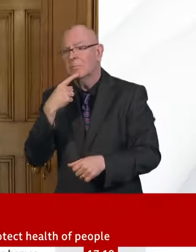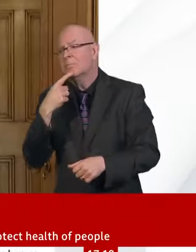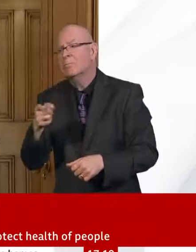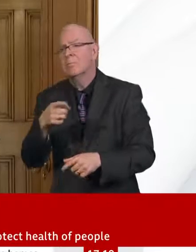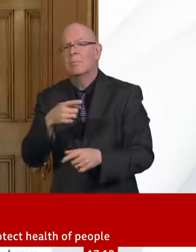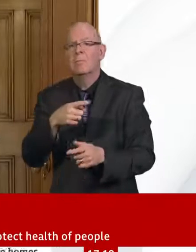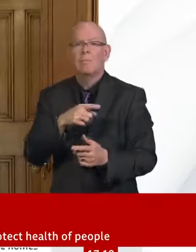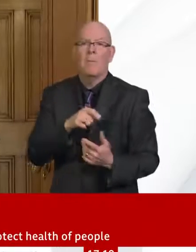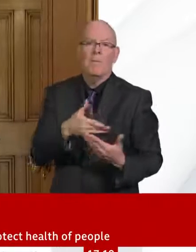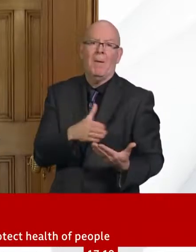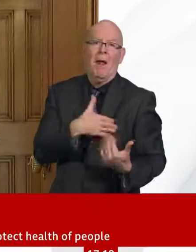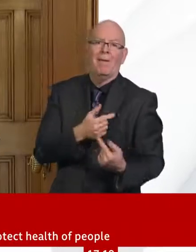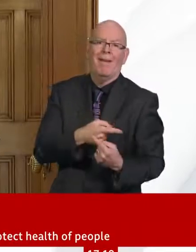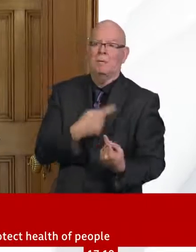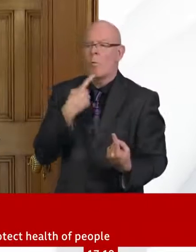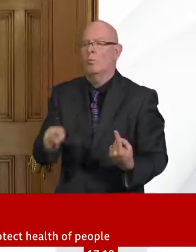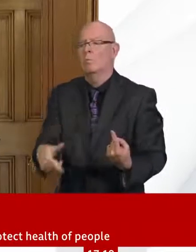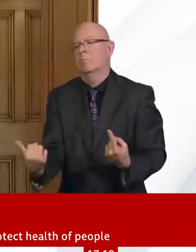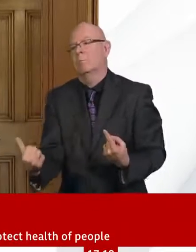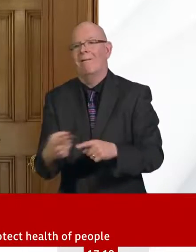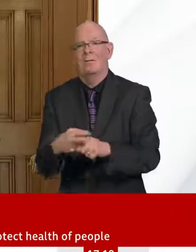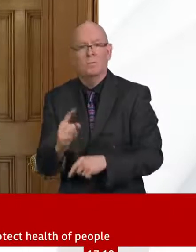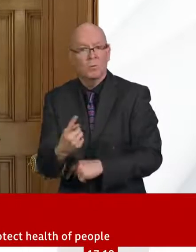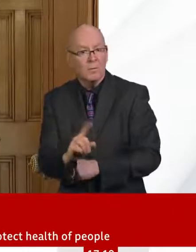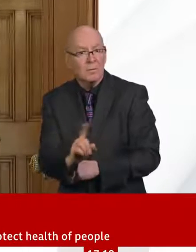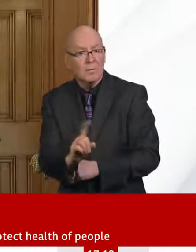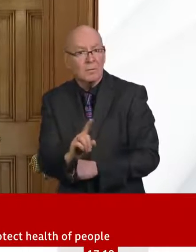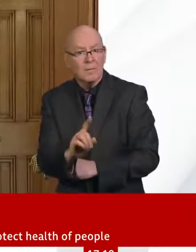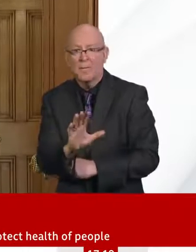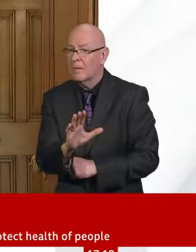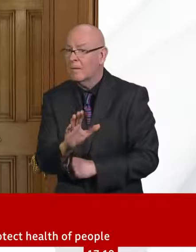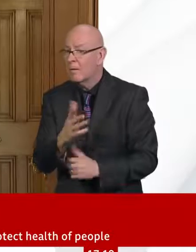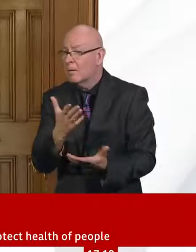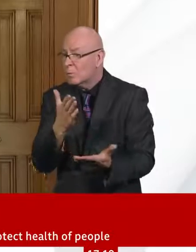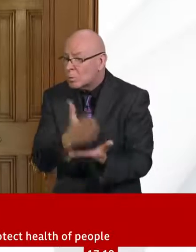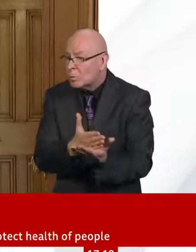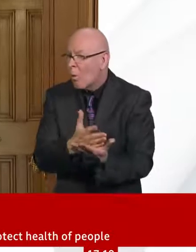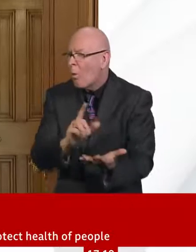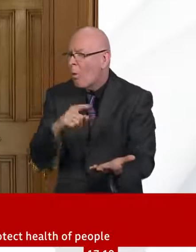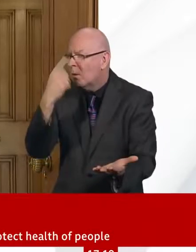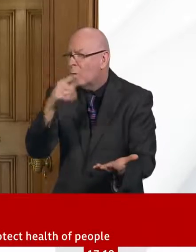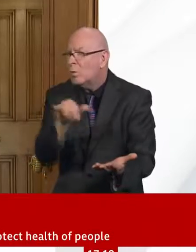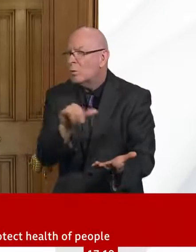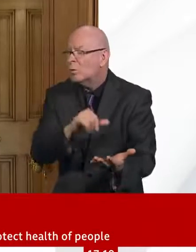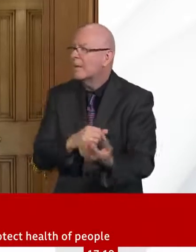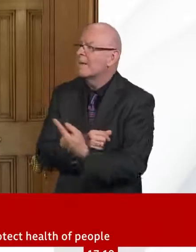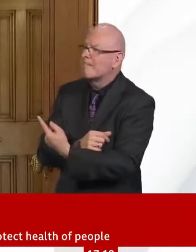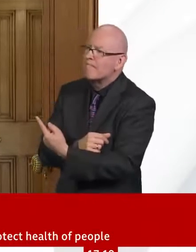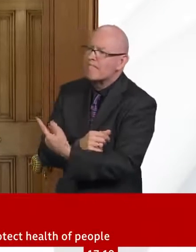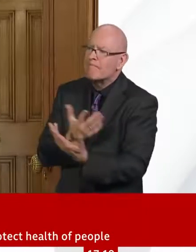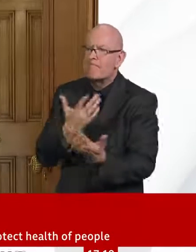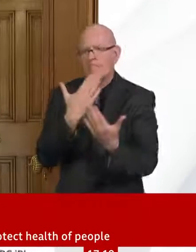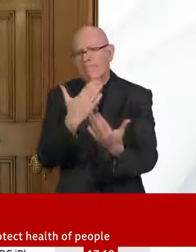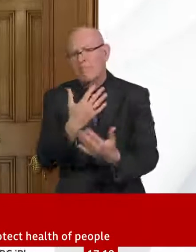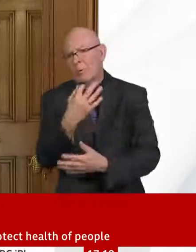today, I mean, he said, we've looked into it, and we do think it's rubbish. Those were his words, not mine. I would say from our perspective,